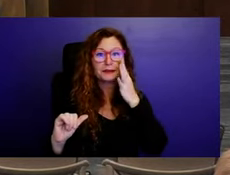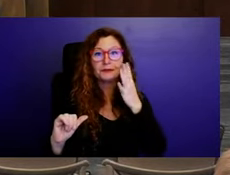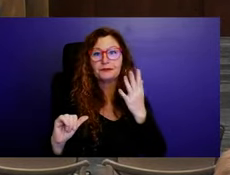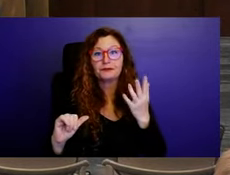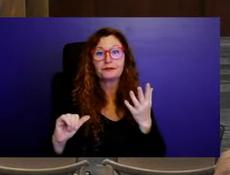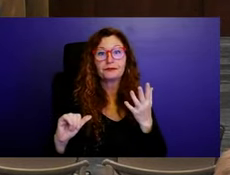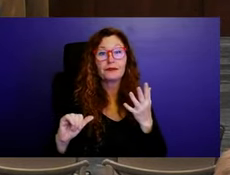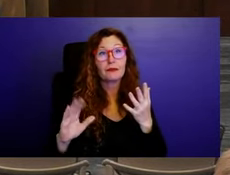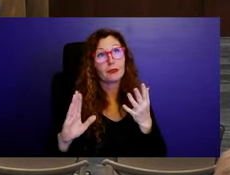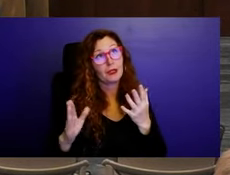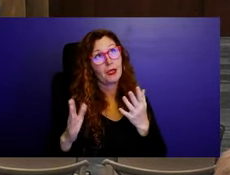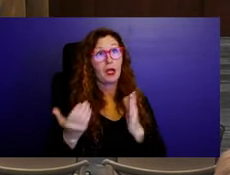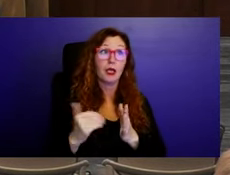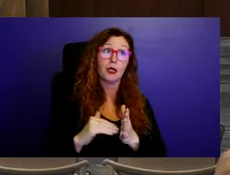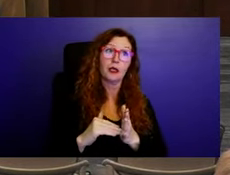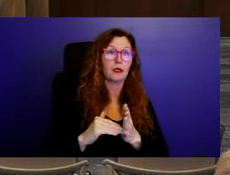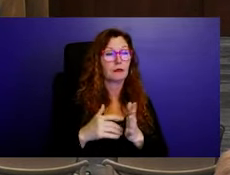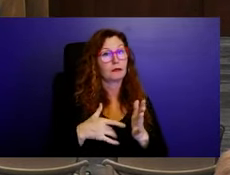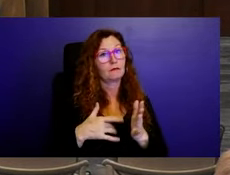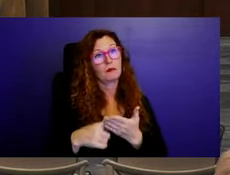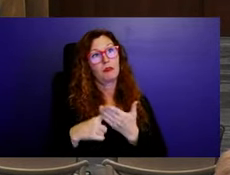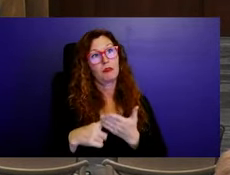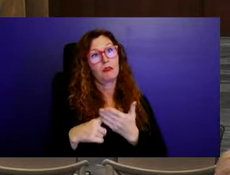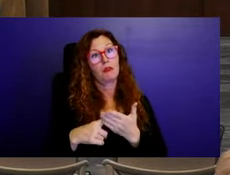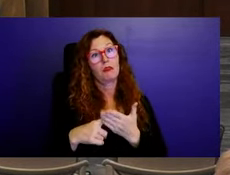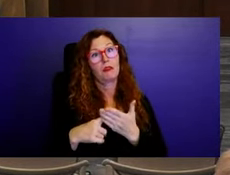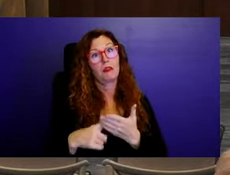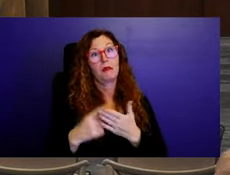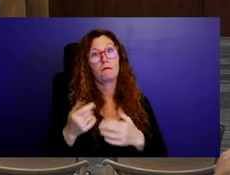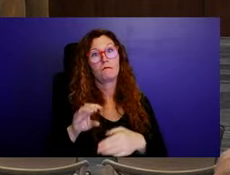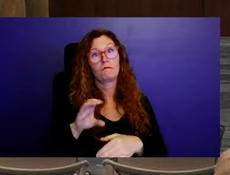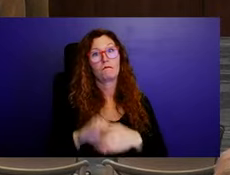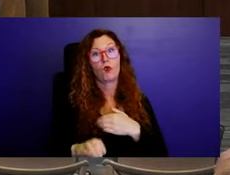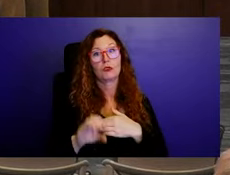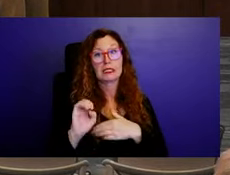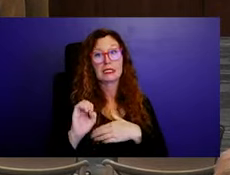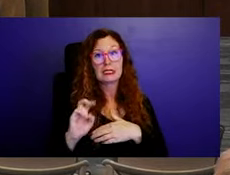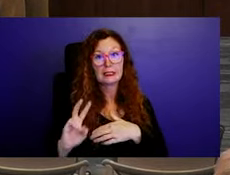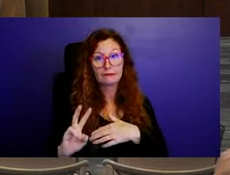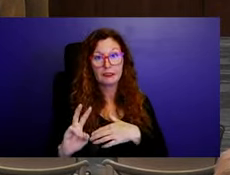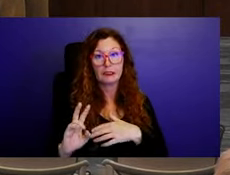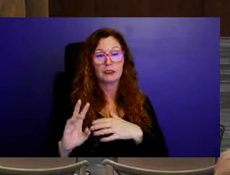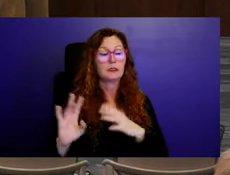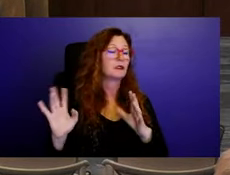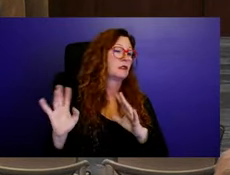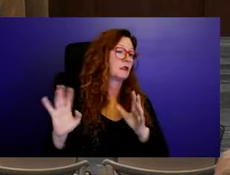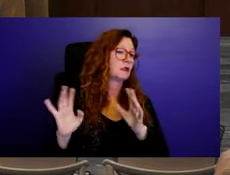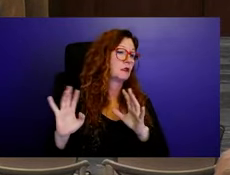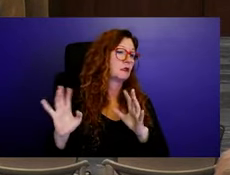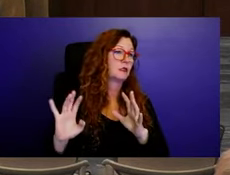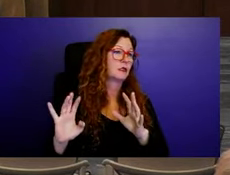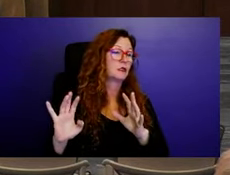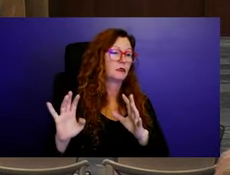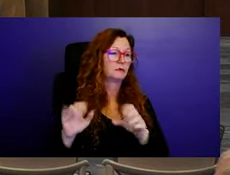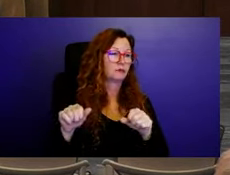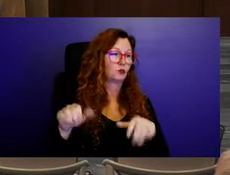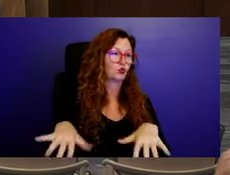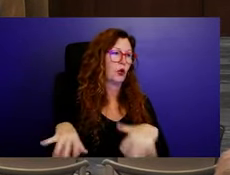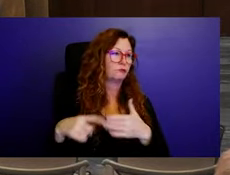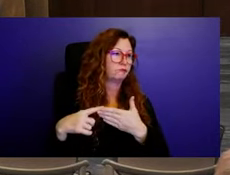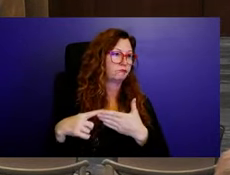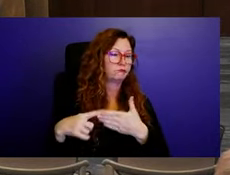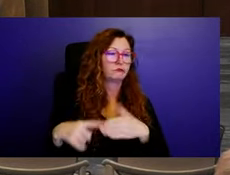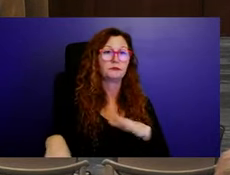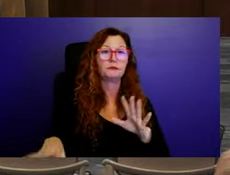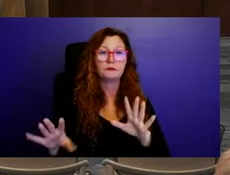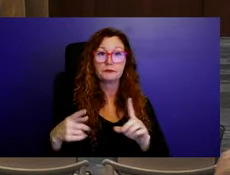forced to have this project with, uh, EVs because anyway, I'm not going to go down that road. Um, but I think the point here is something that I had